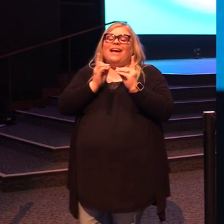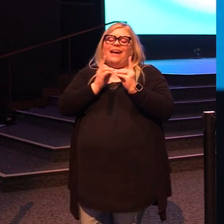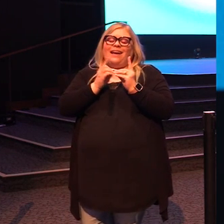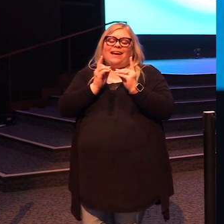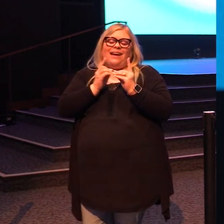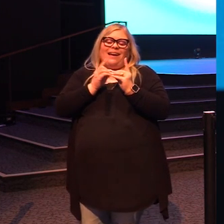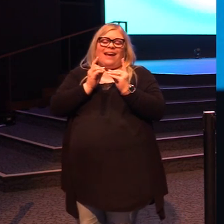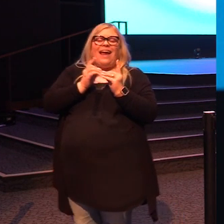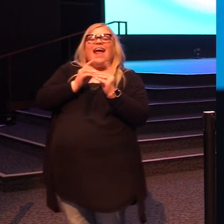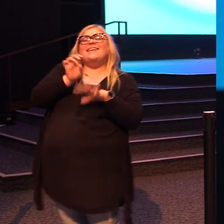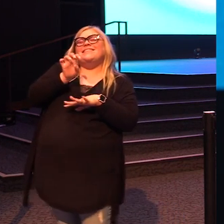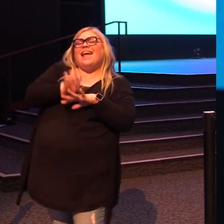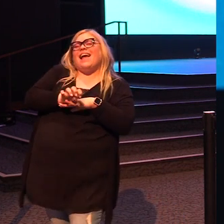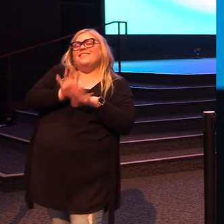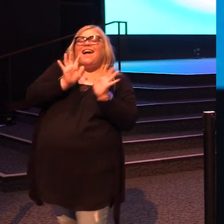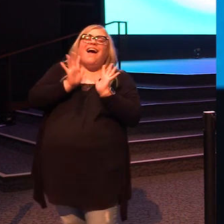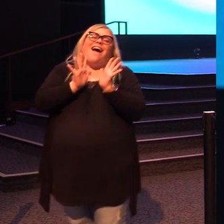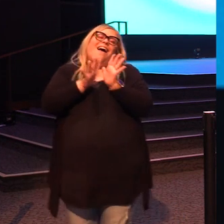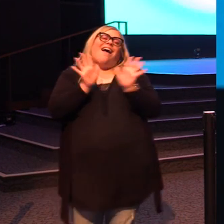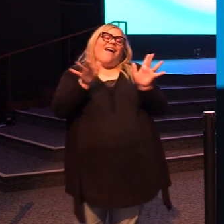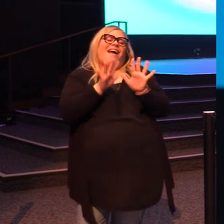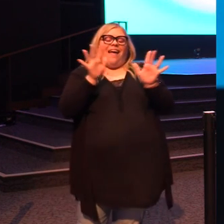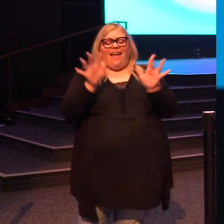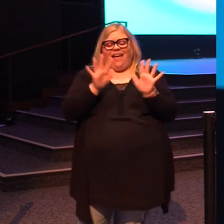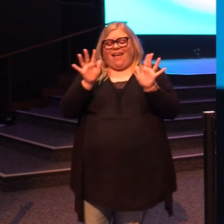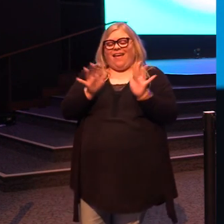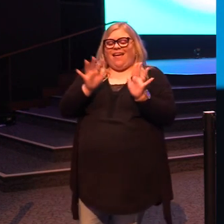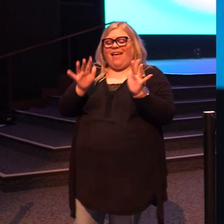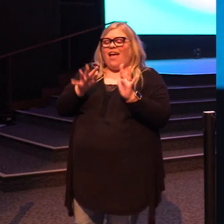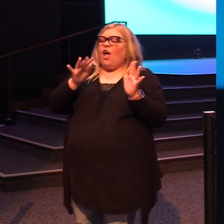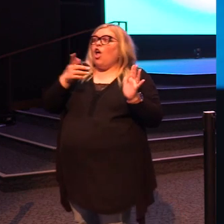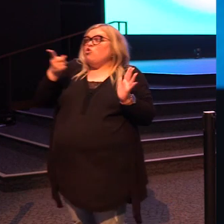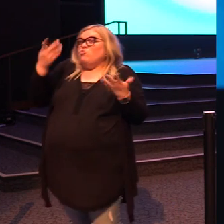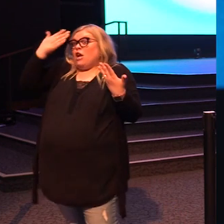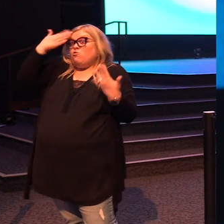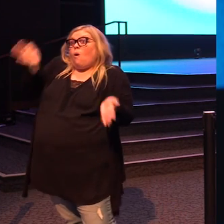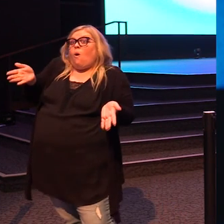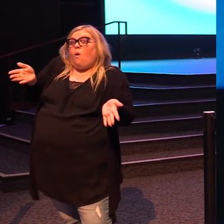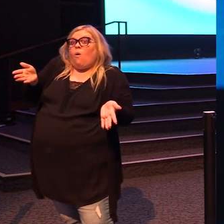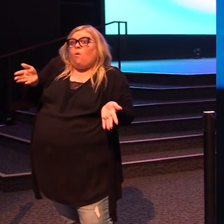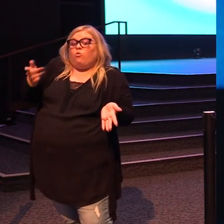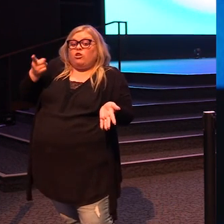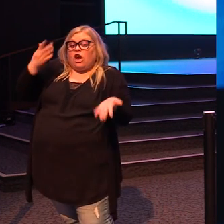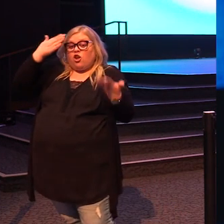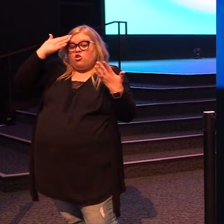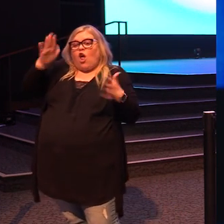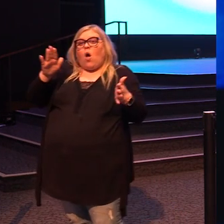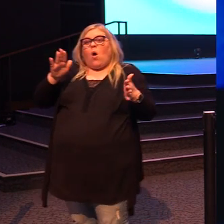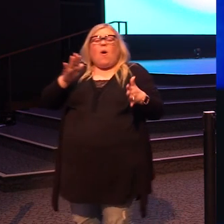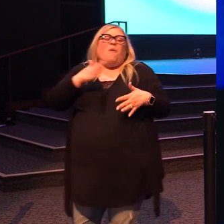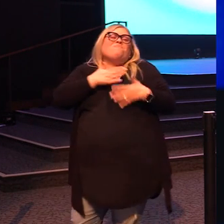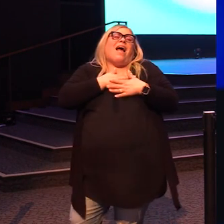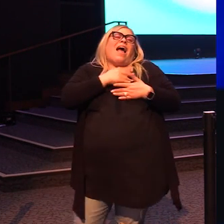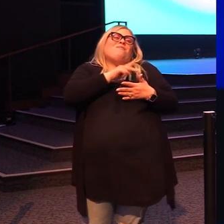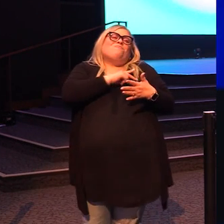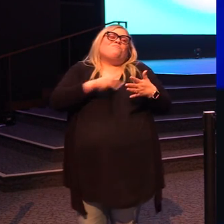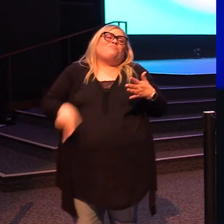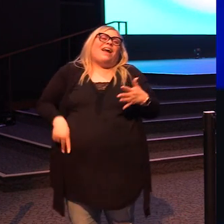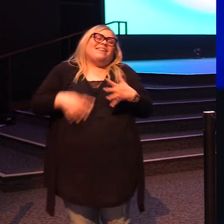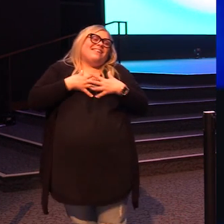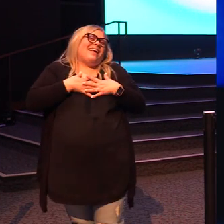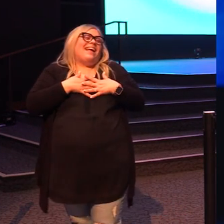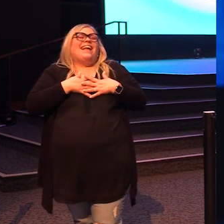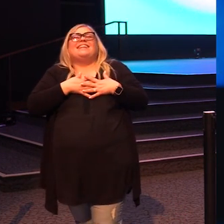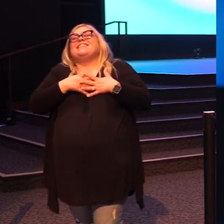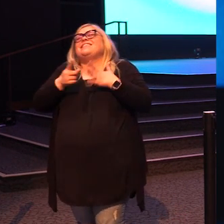when you were like engaged, like, like you didn't know that Prince Charming can